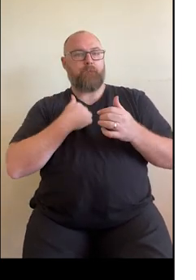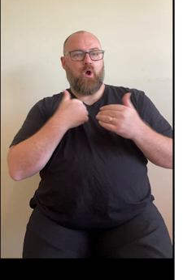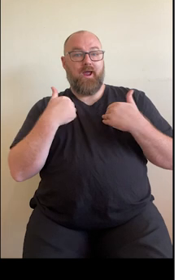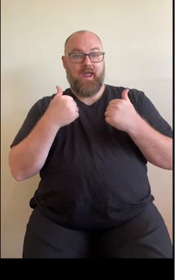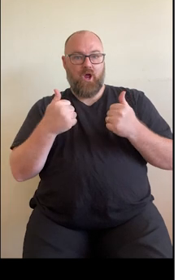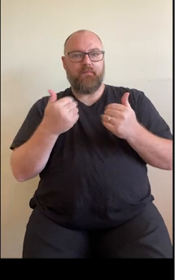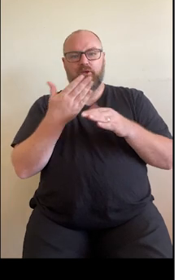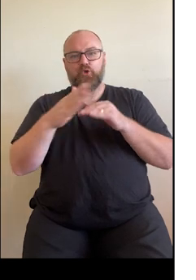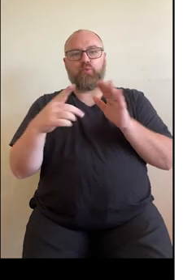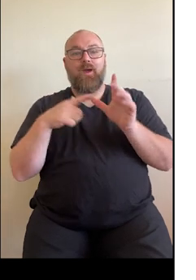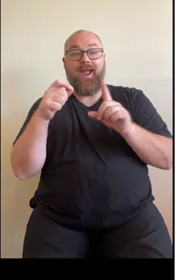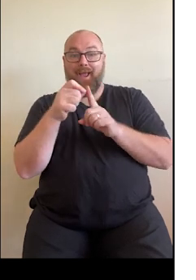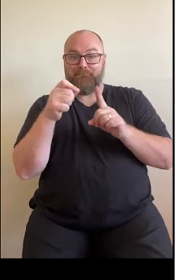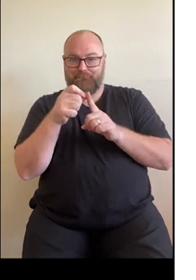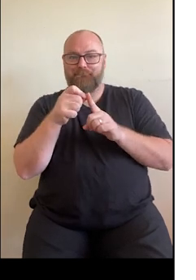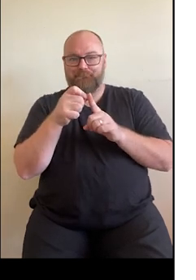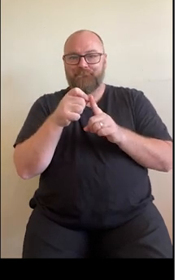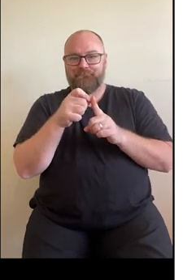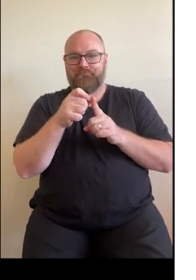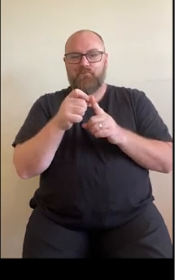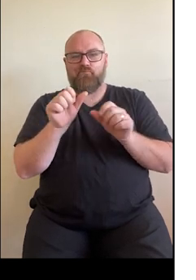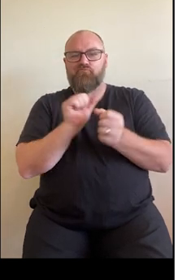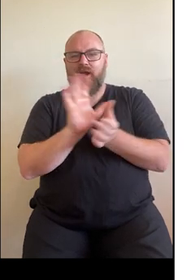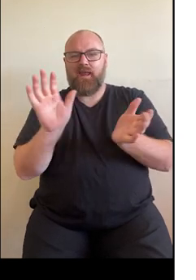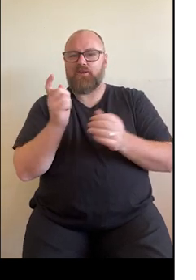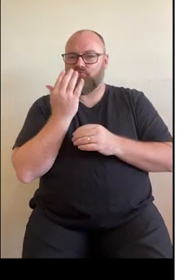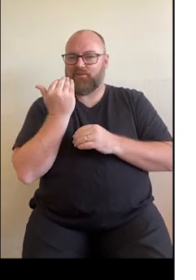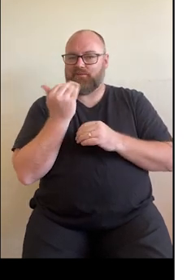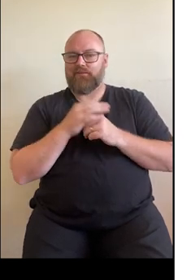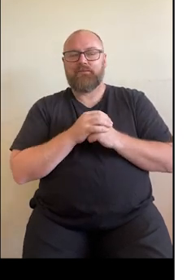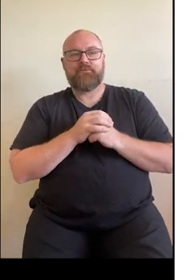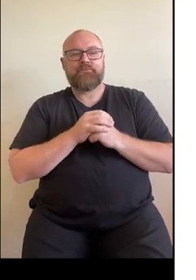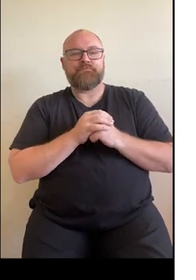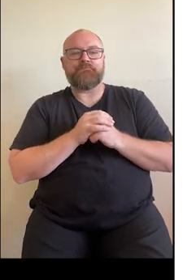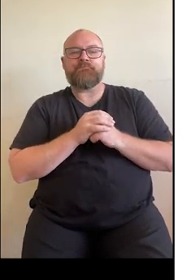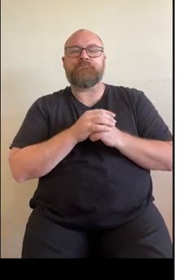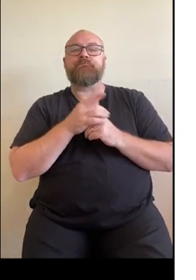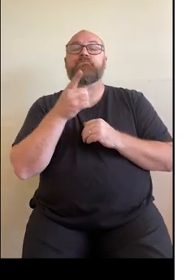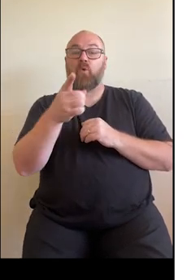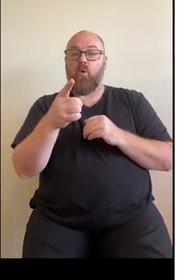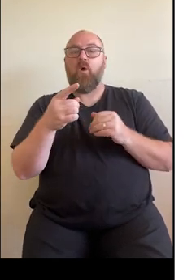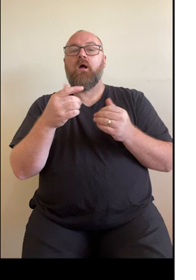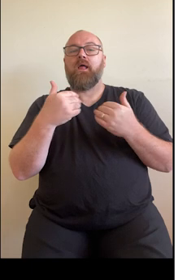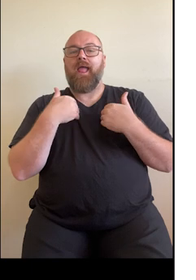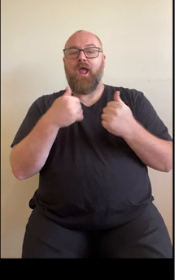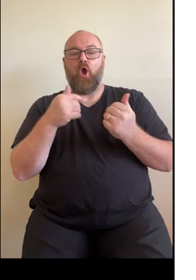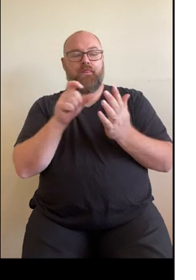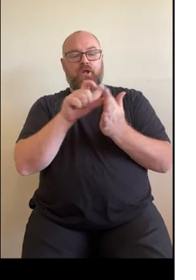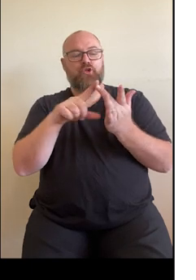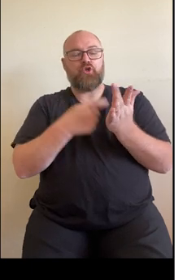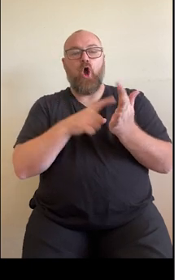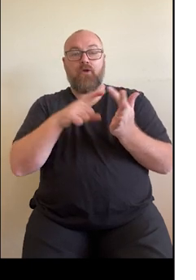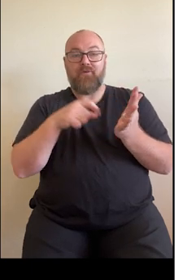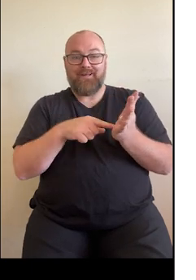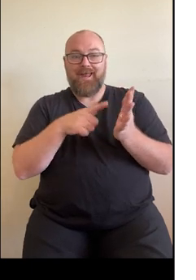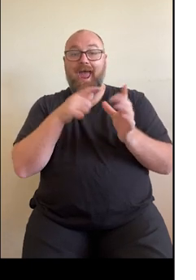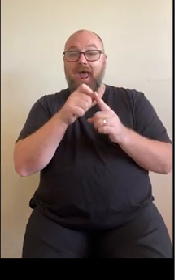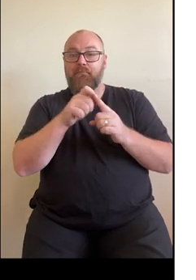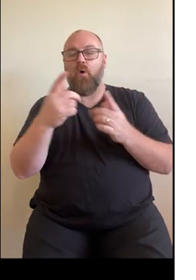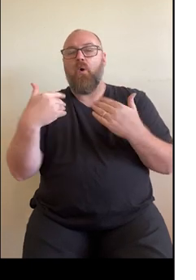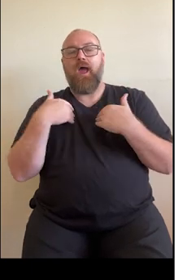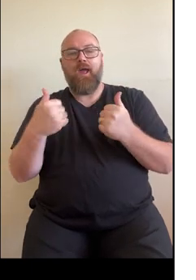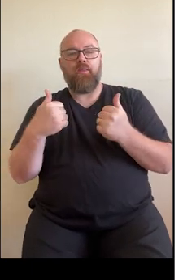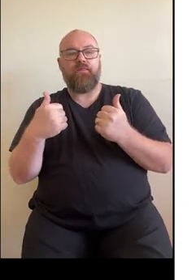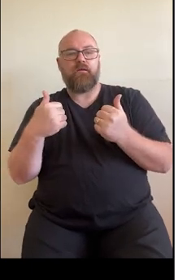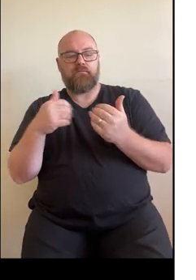a new app that was released by the agency recently. They can also use the Health Direct app or the Health Now app. And the other